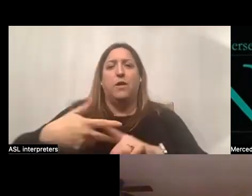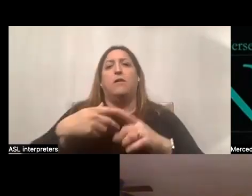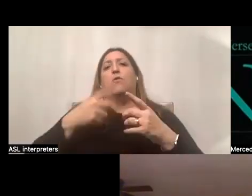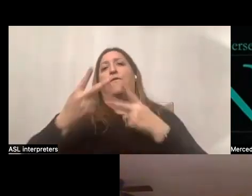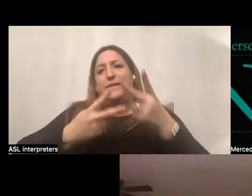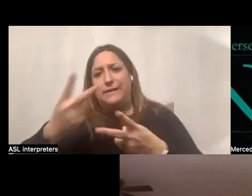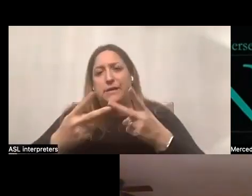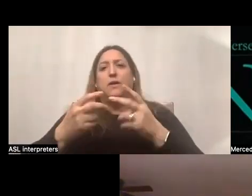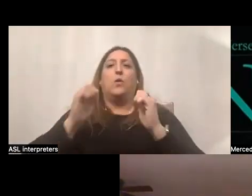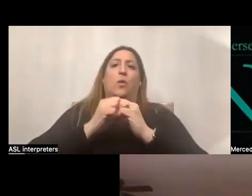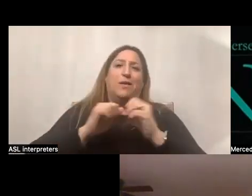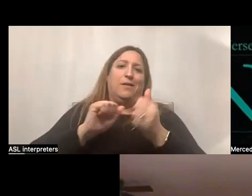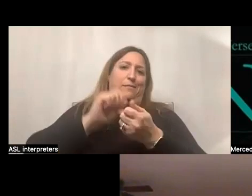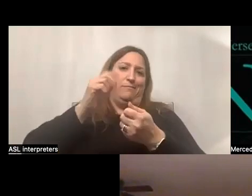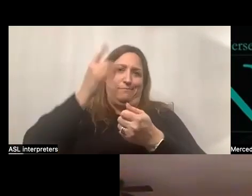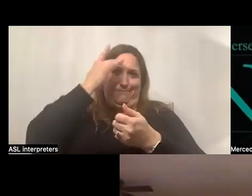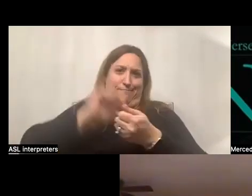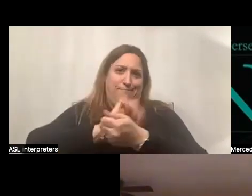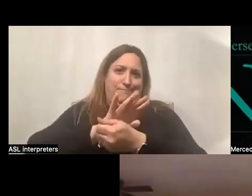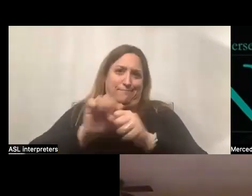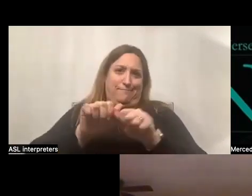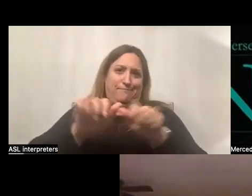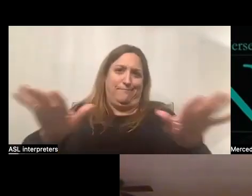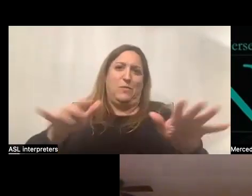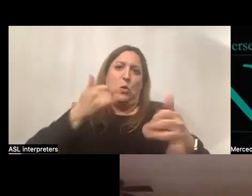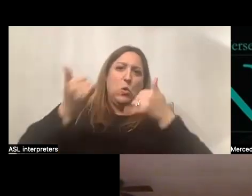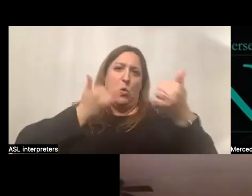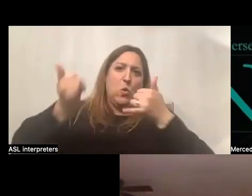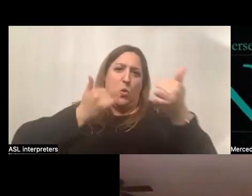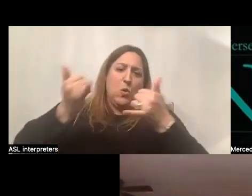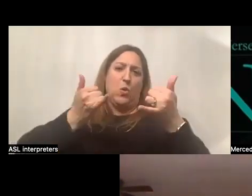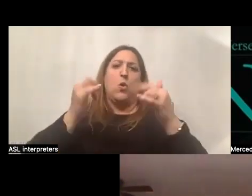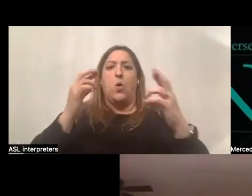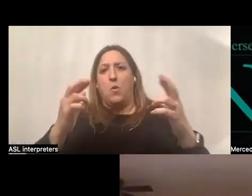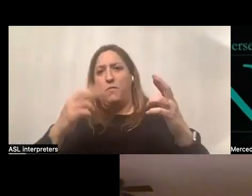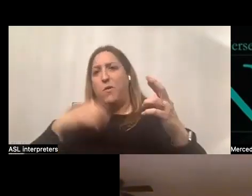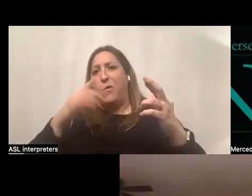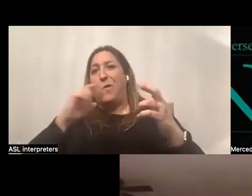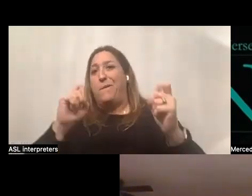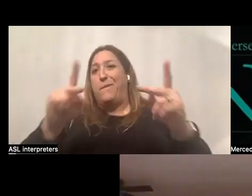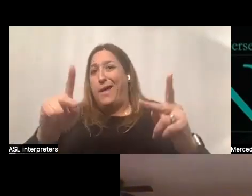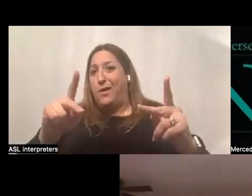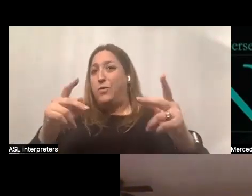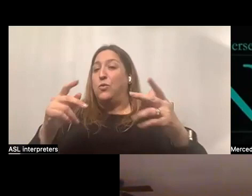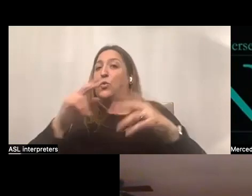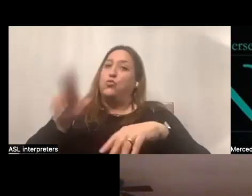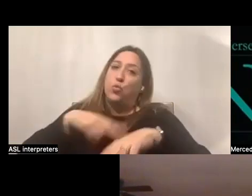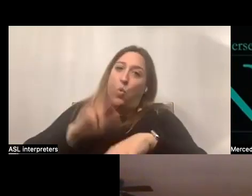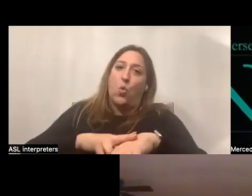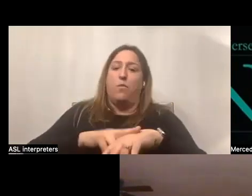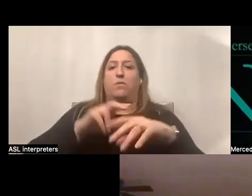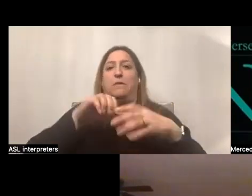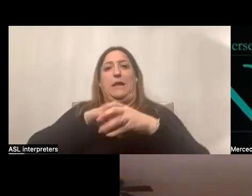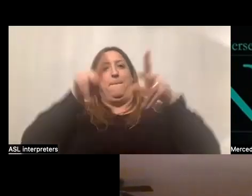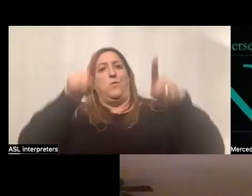you know, with the pandemic, we're doing the call, we're doing calls and hopefully we'll get back to, um, you know, a new normal and do our in-person